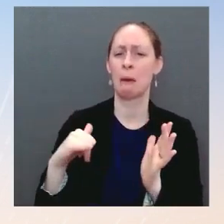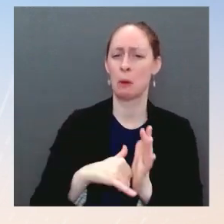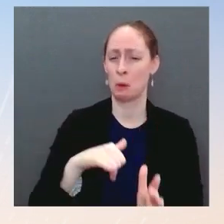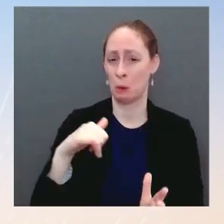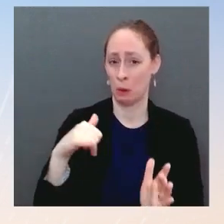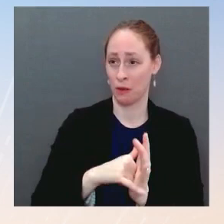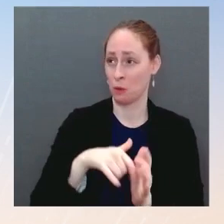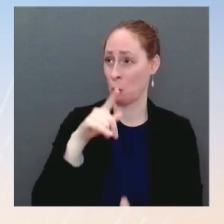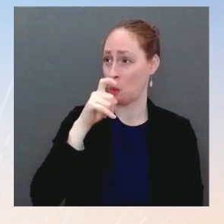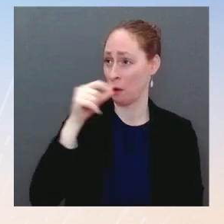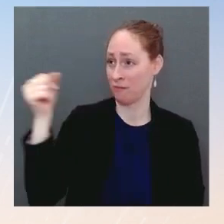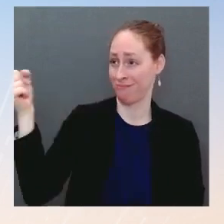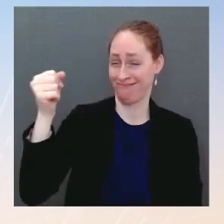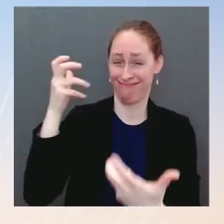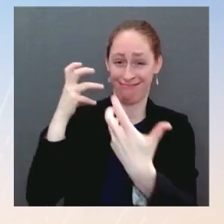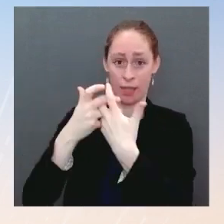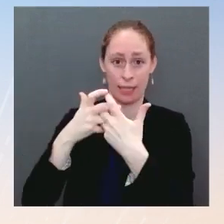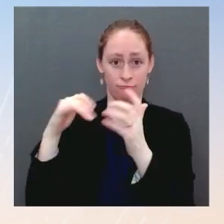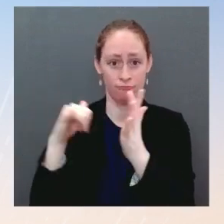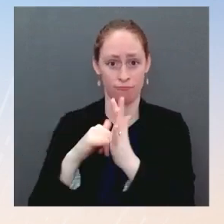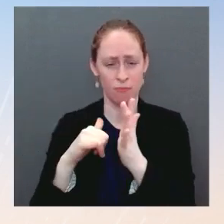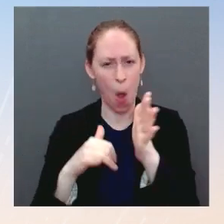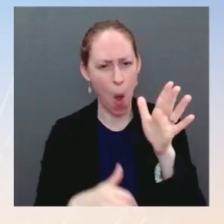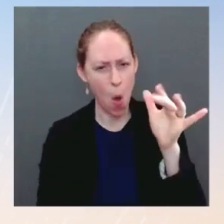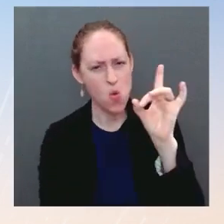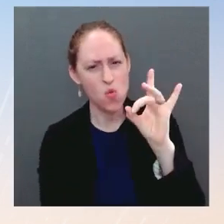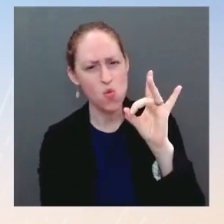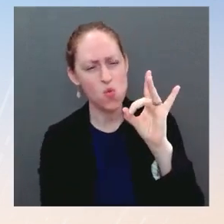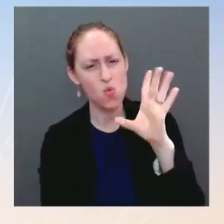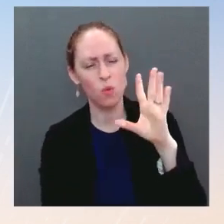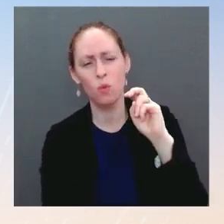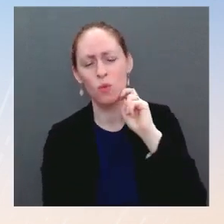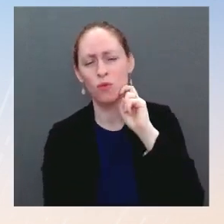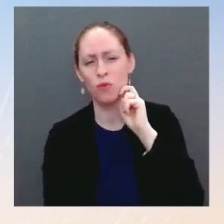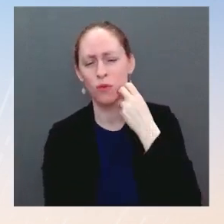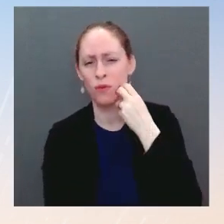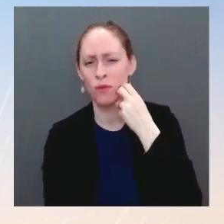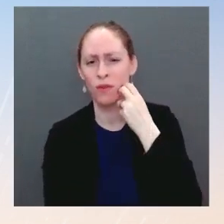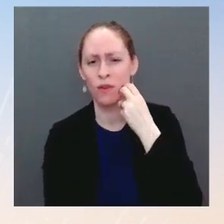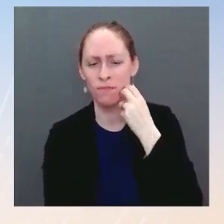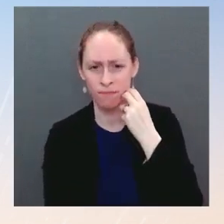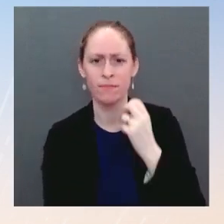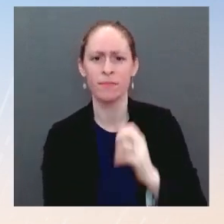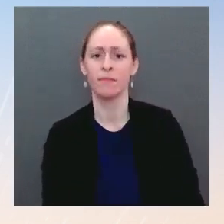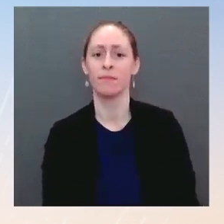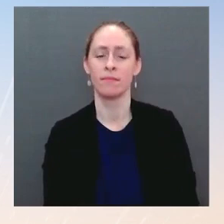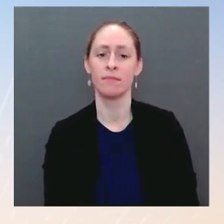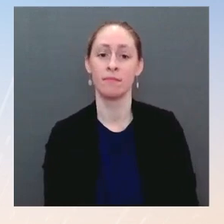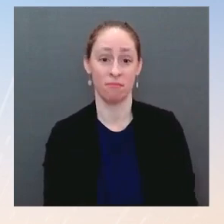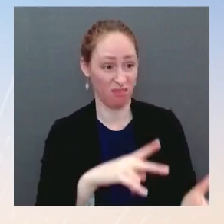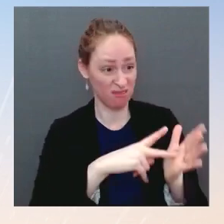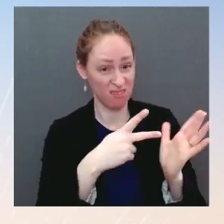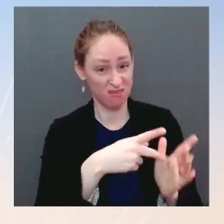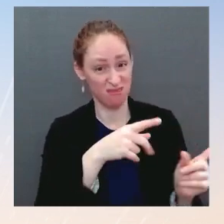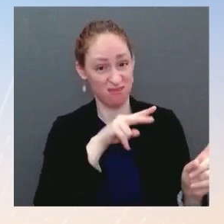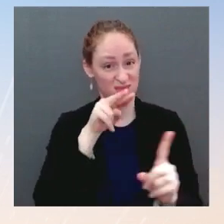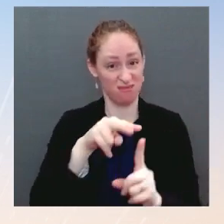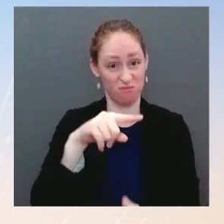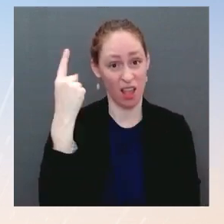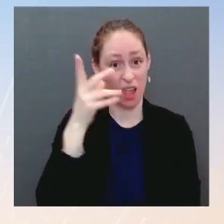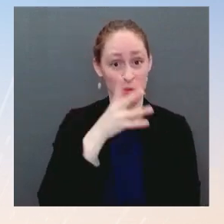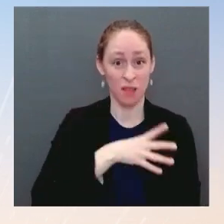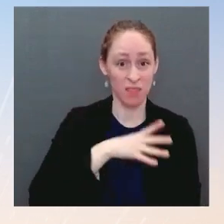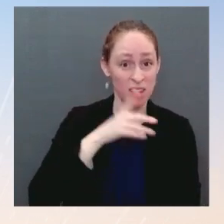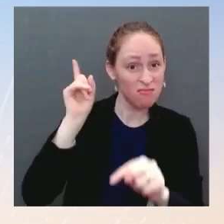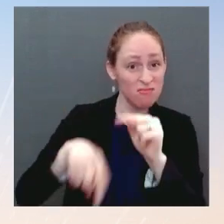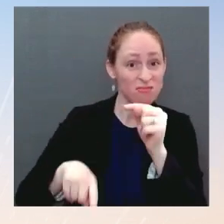ludicrous. I mean, that's suggesting that a black woman should not be a part of the most important court in our nation, that there aren't black women who have distinguished themselves